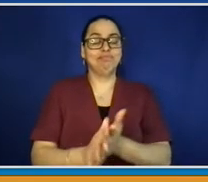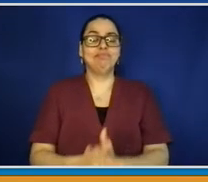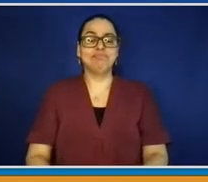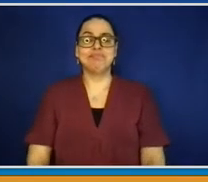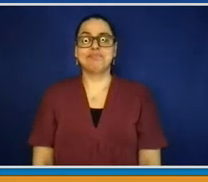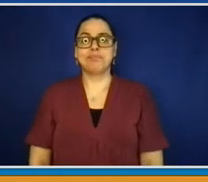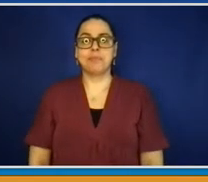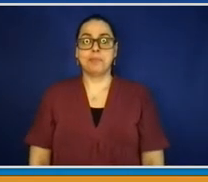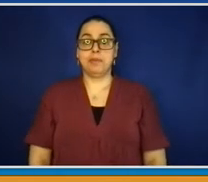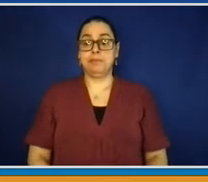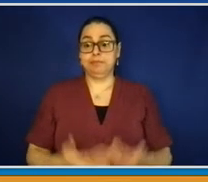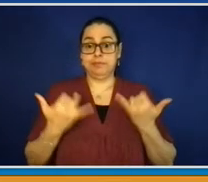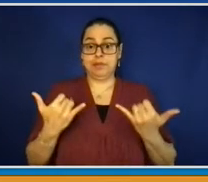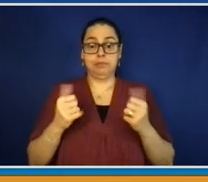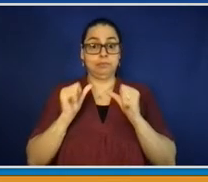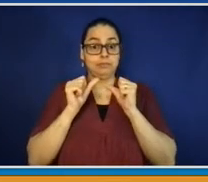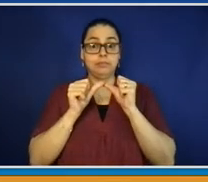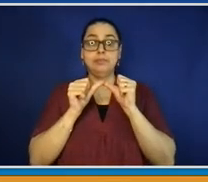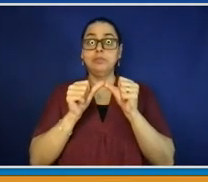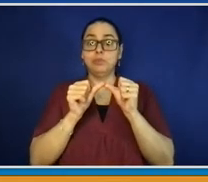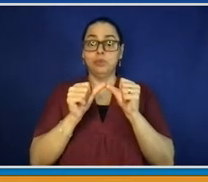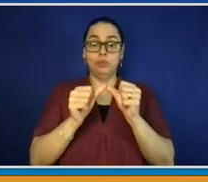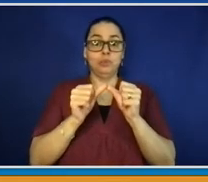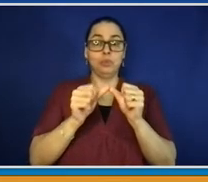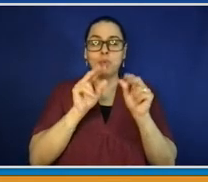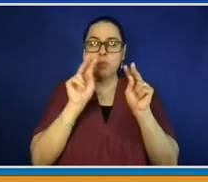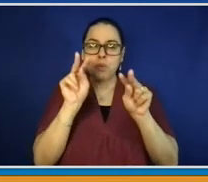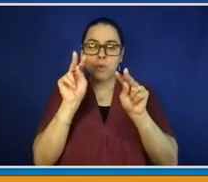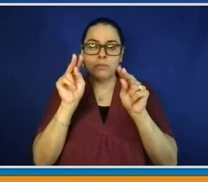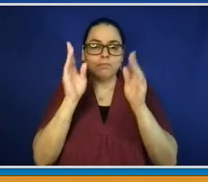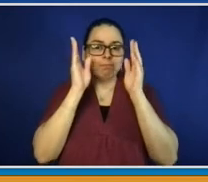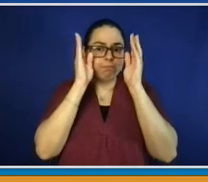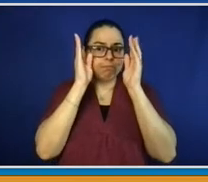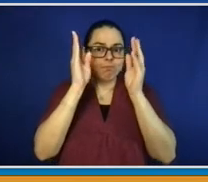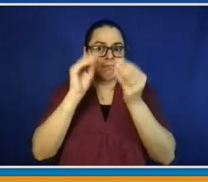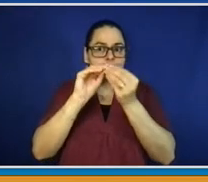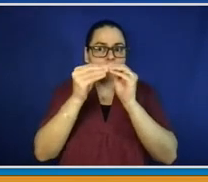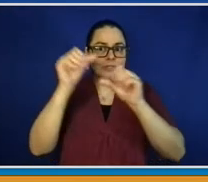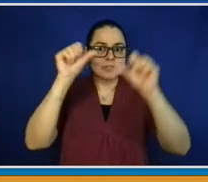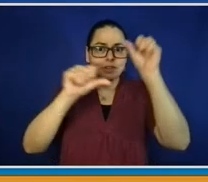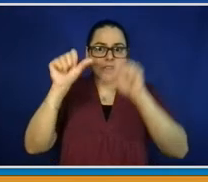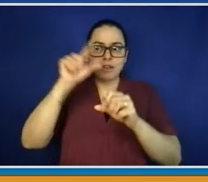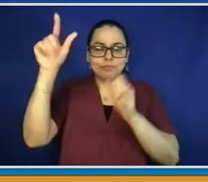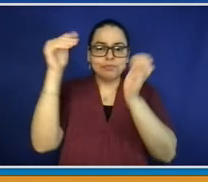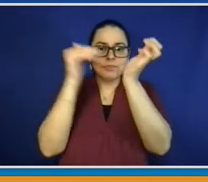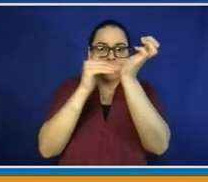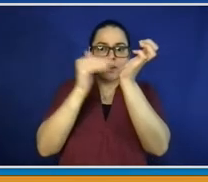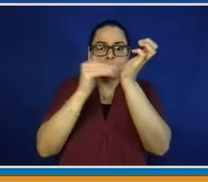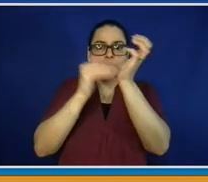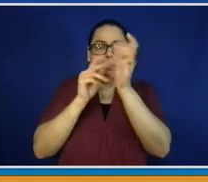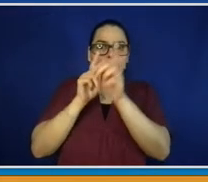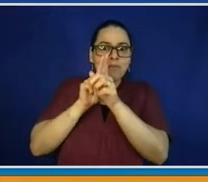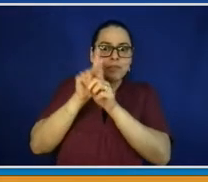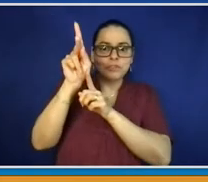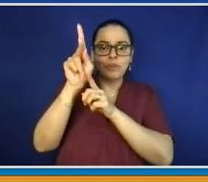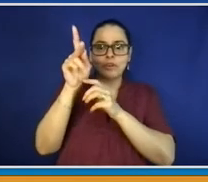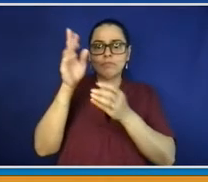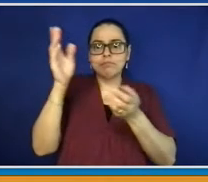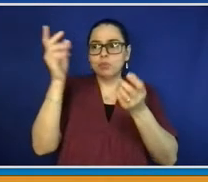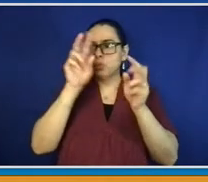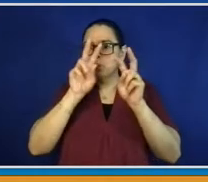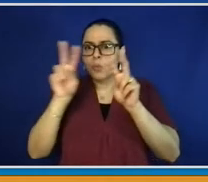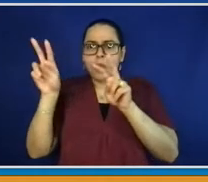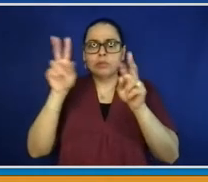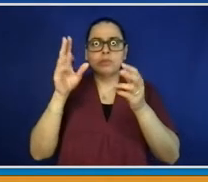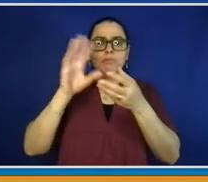of Health, and her team of professionals, both medical doctors as well as nurses, are watching to see what happens. If we have